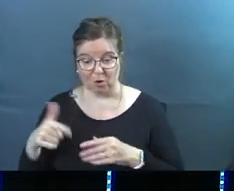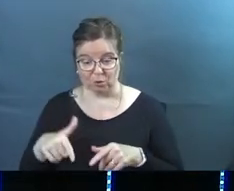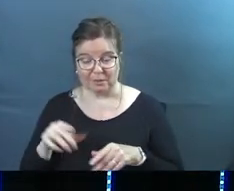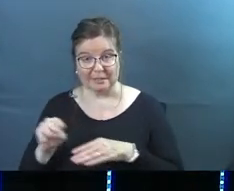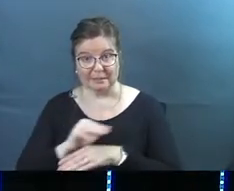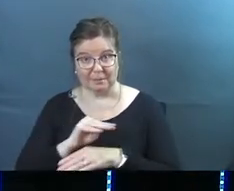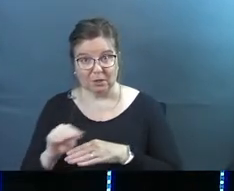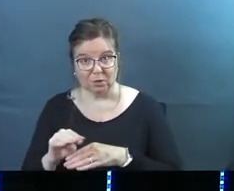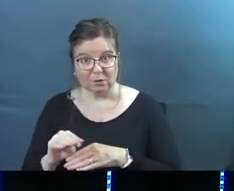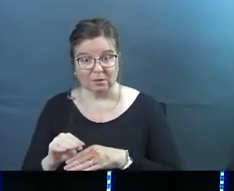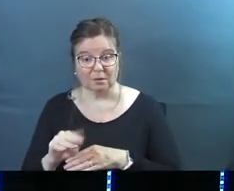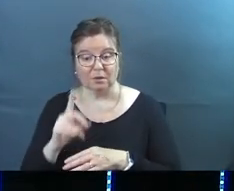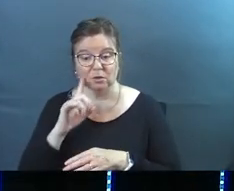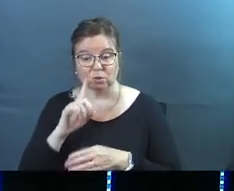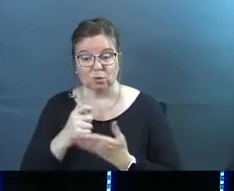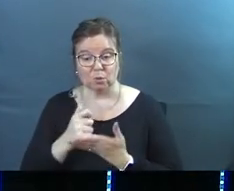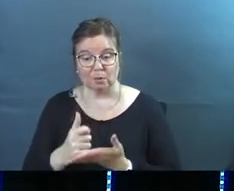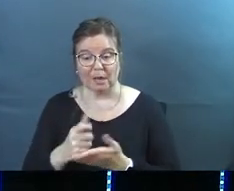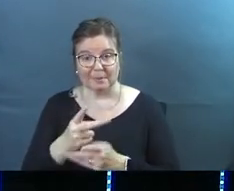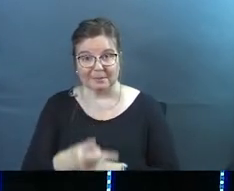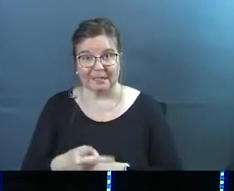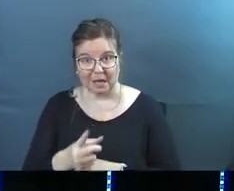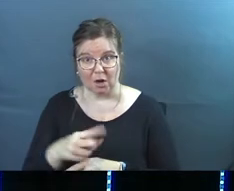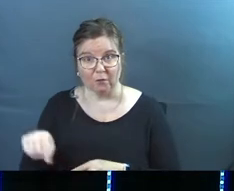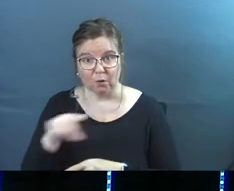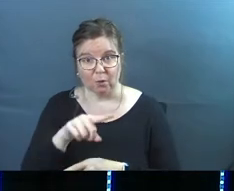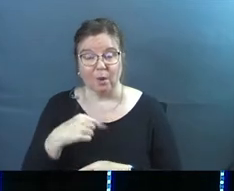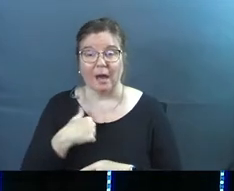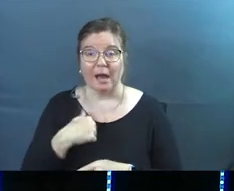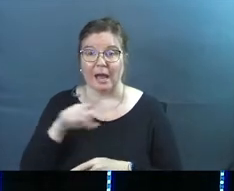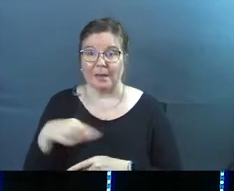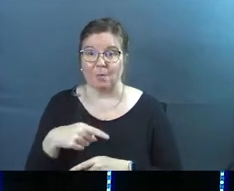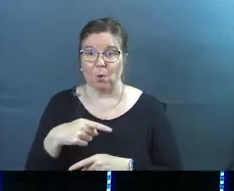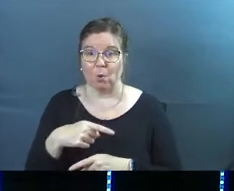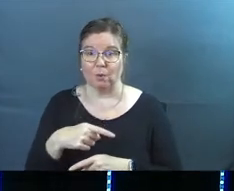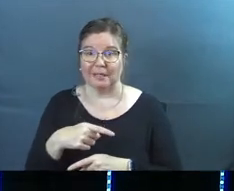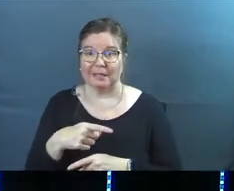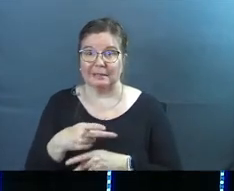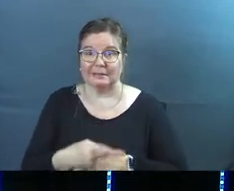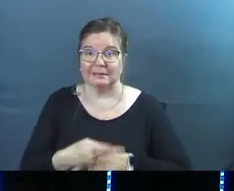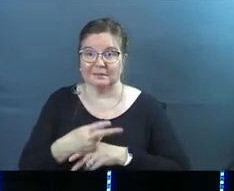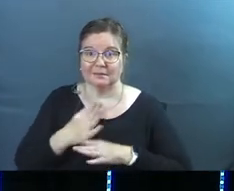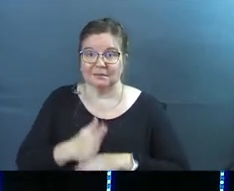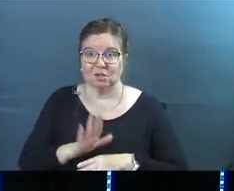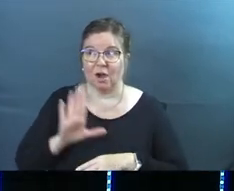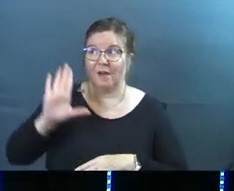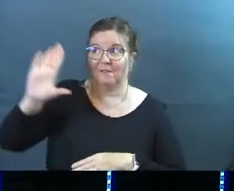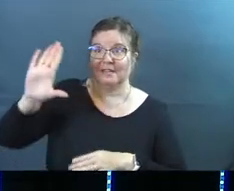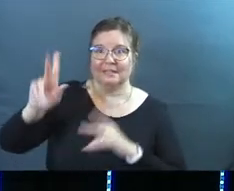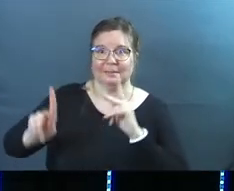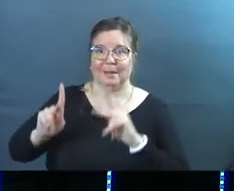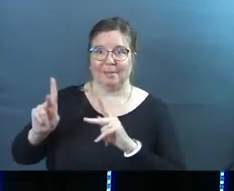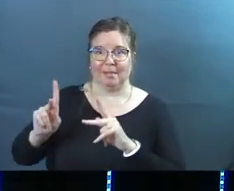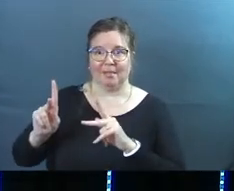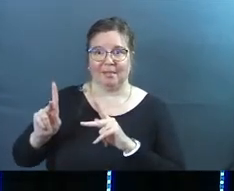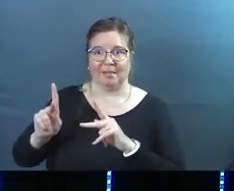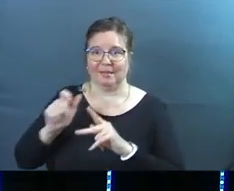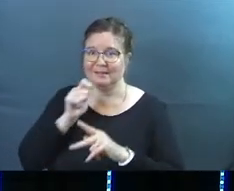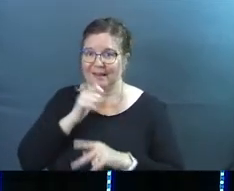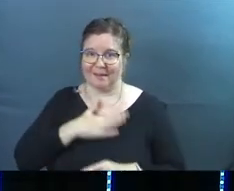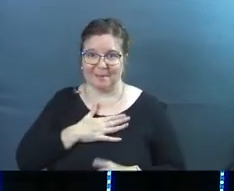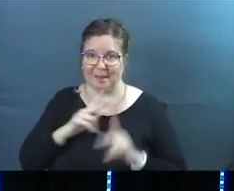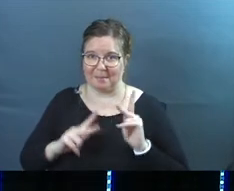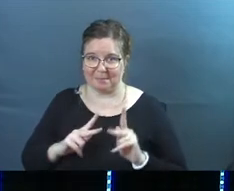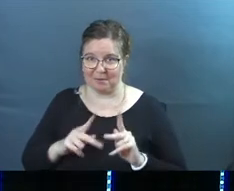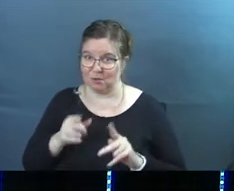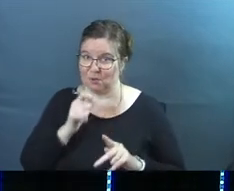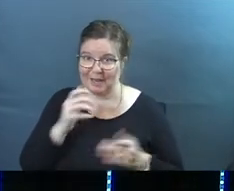to this ministry in order to help take care of you, I am only a steward of his people. You are not